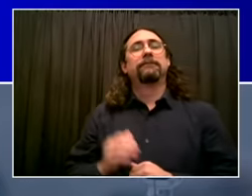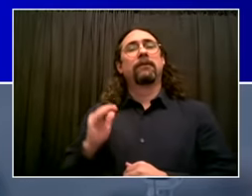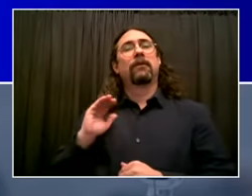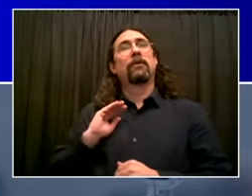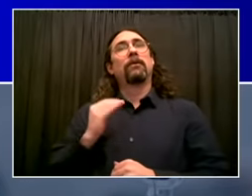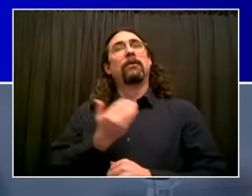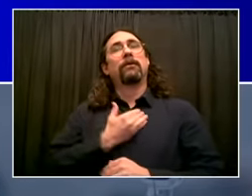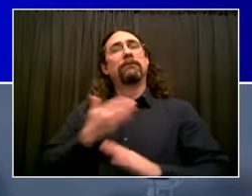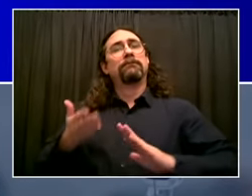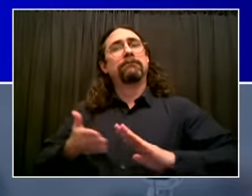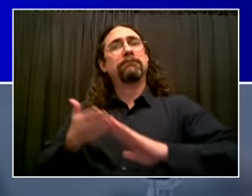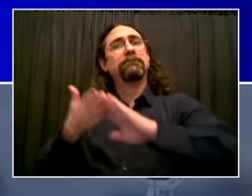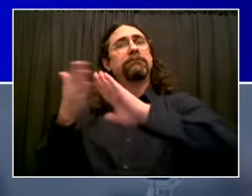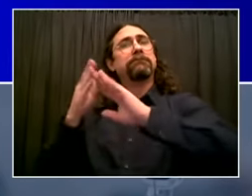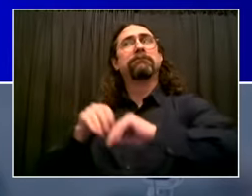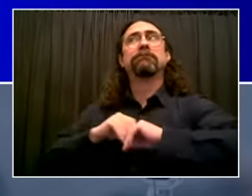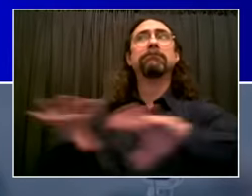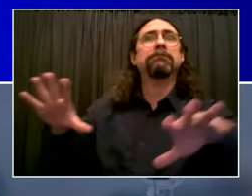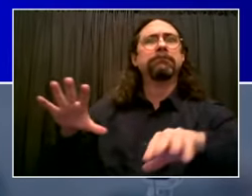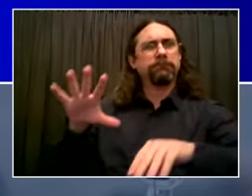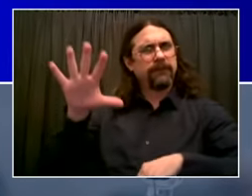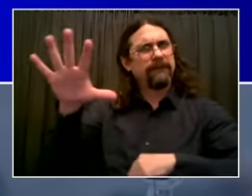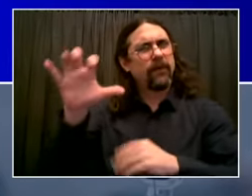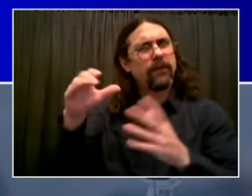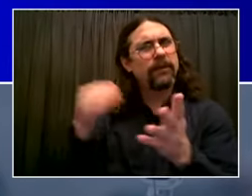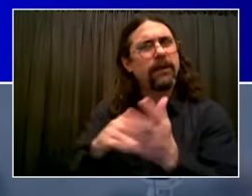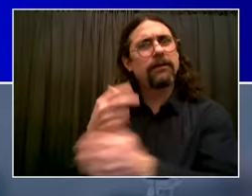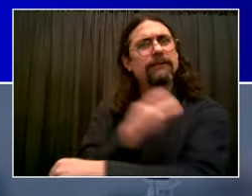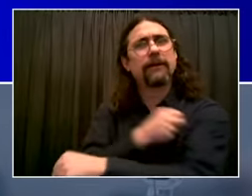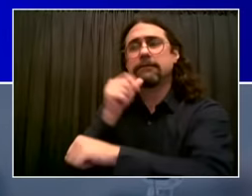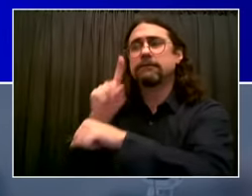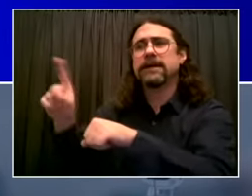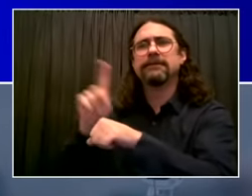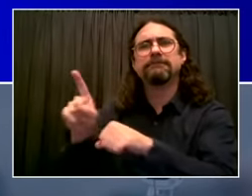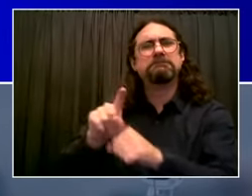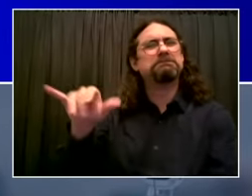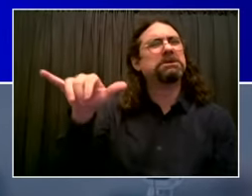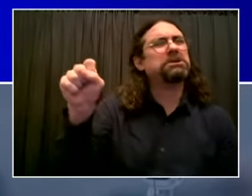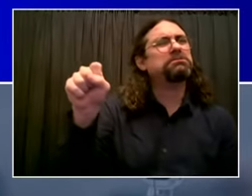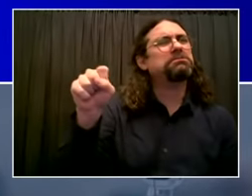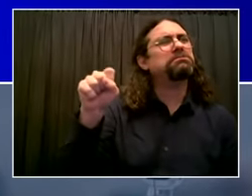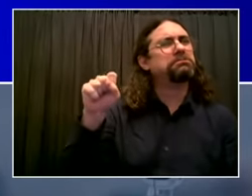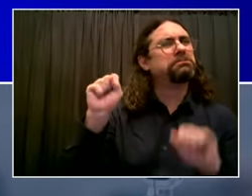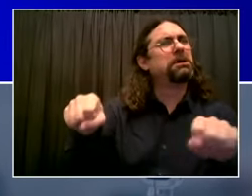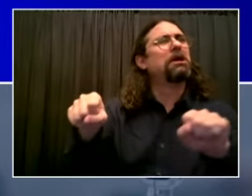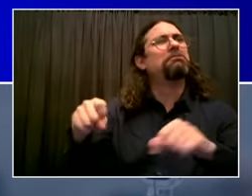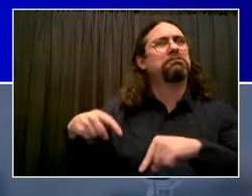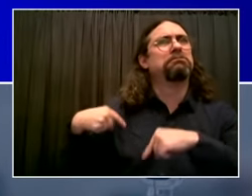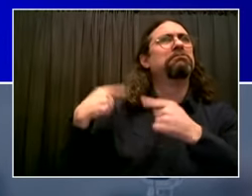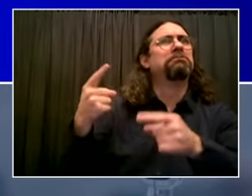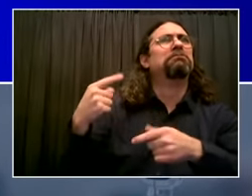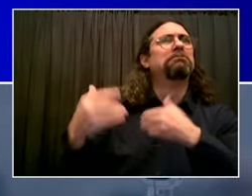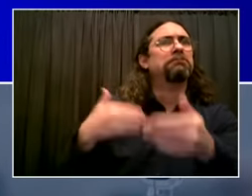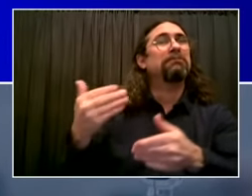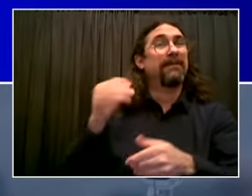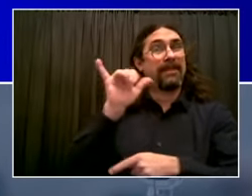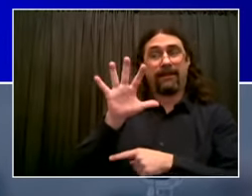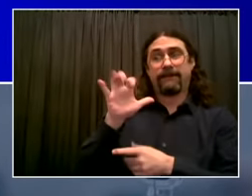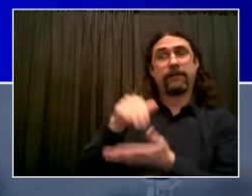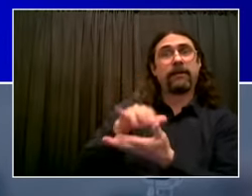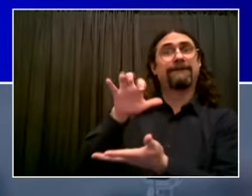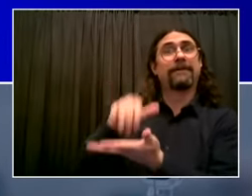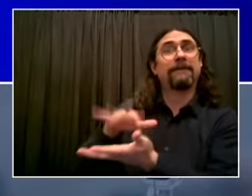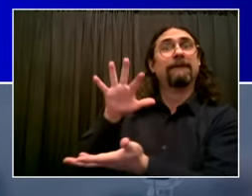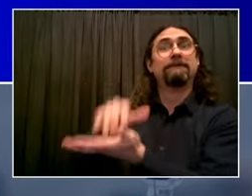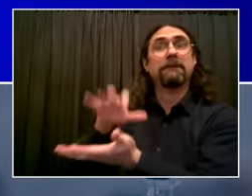more than that. And we can definitely hit our goal of 5 million people fully vaccinated by June. Now, we keep